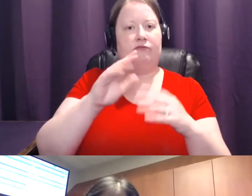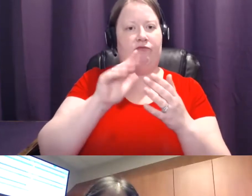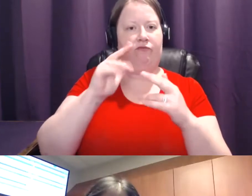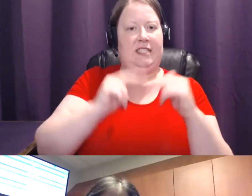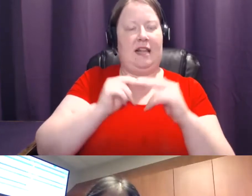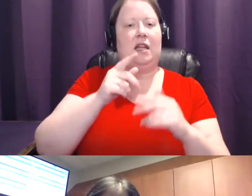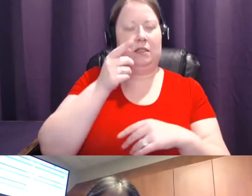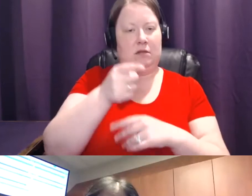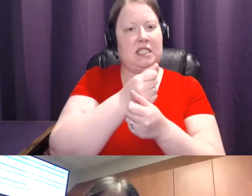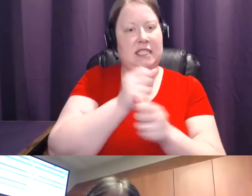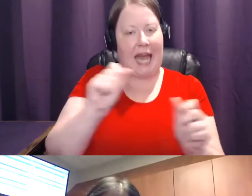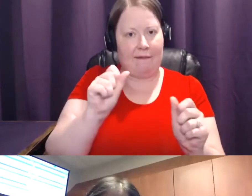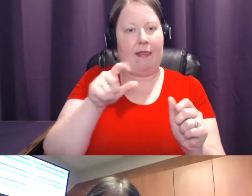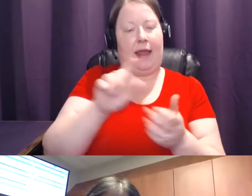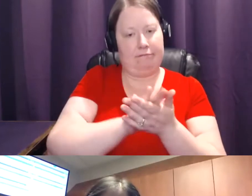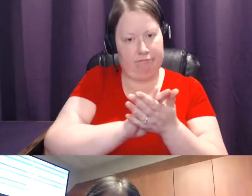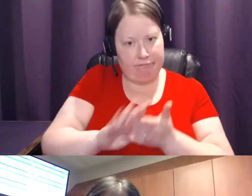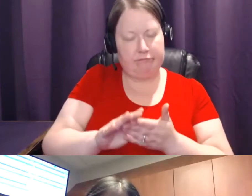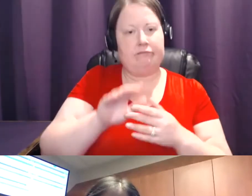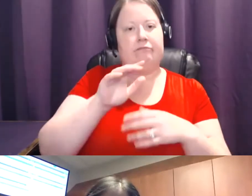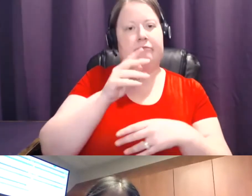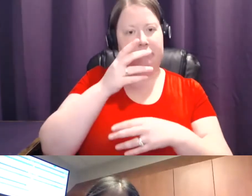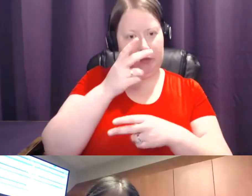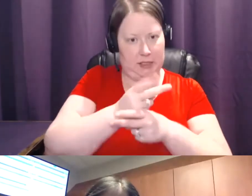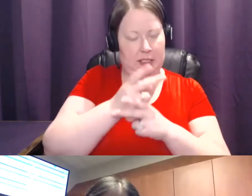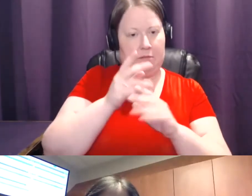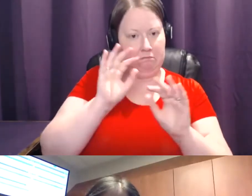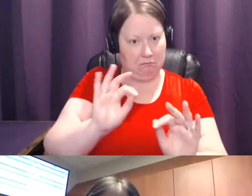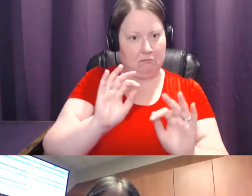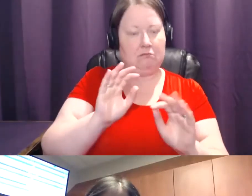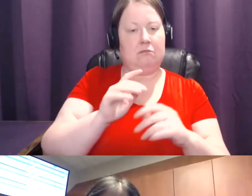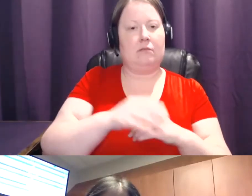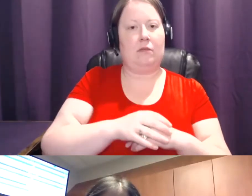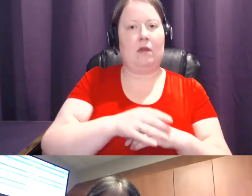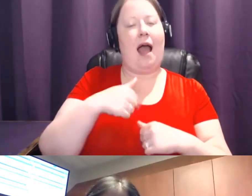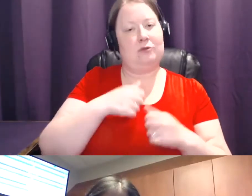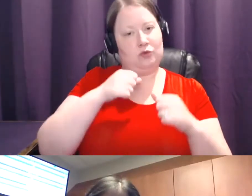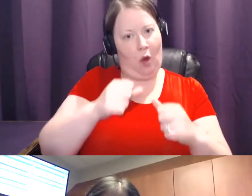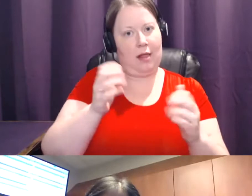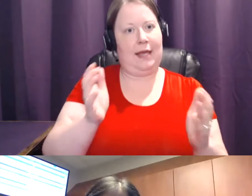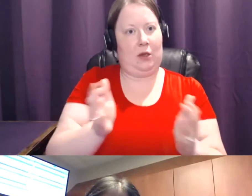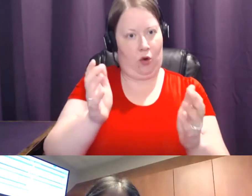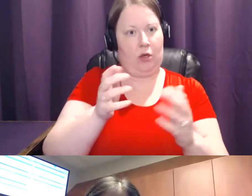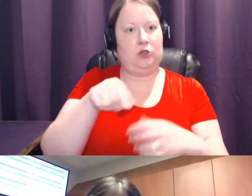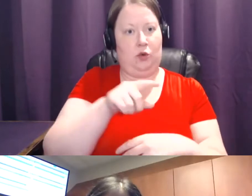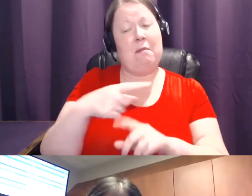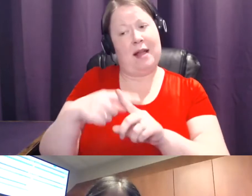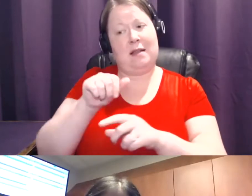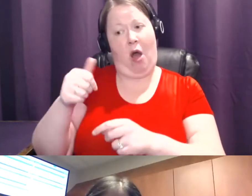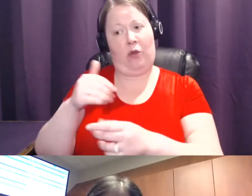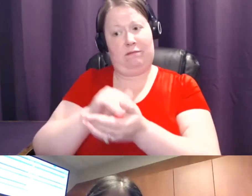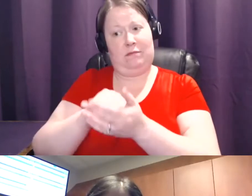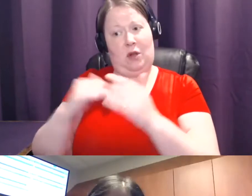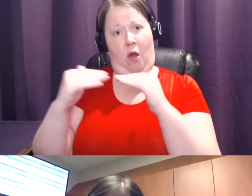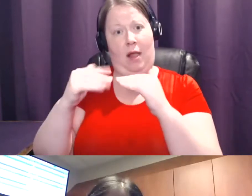life and death. So I am strongly encouraging my patients, as are all my physician colleagues, to please go get your mammogram. Dr.